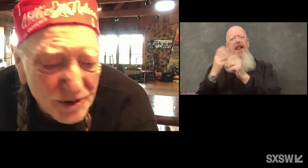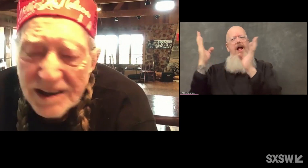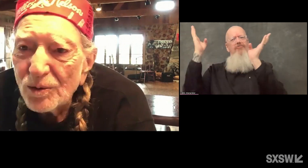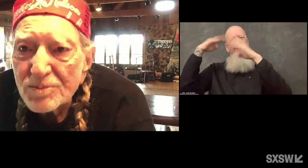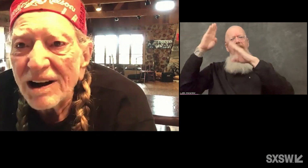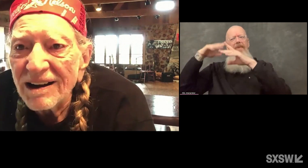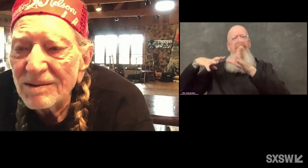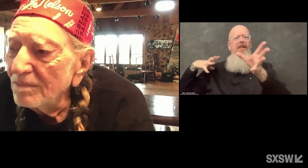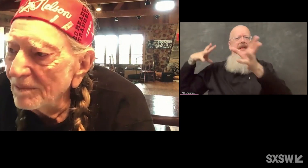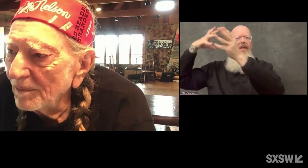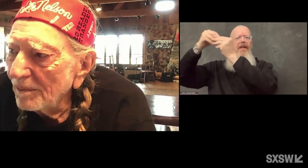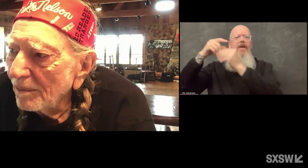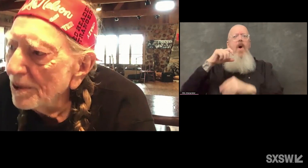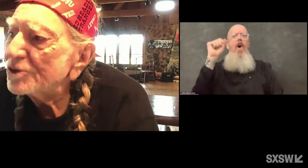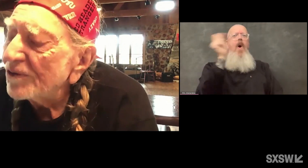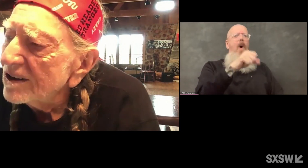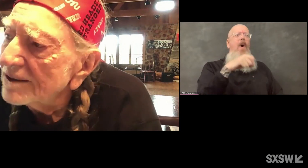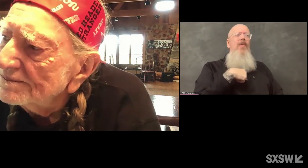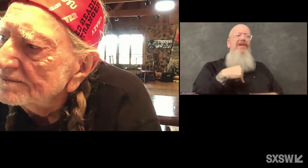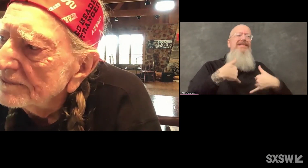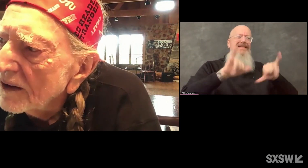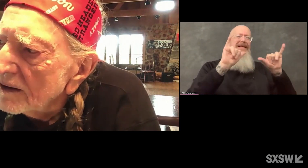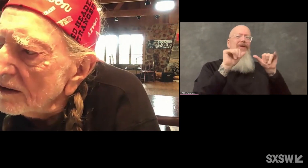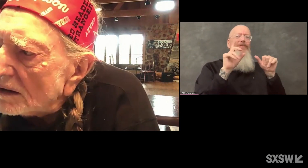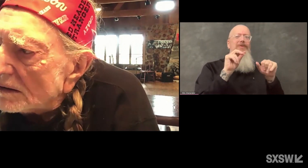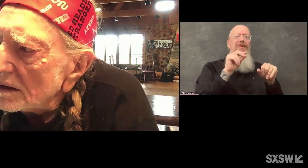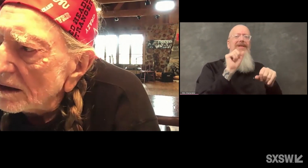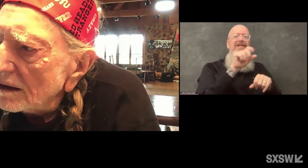You Zeke was my best friend.